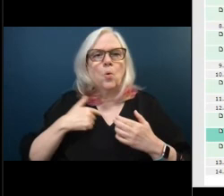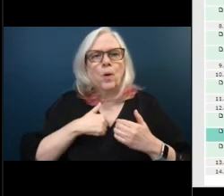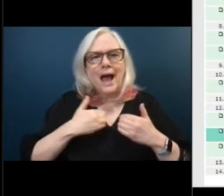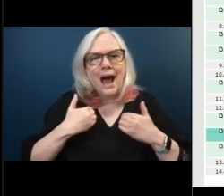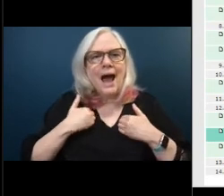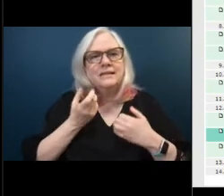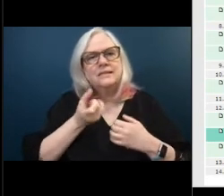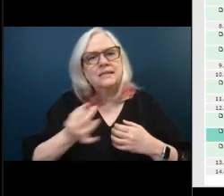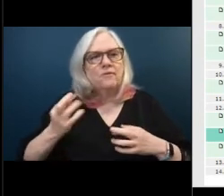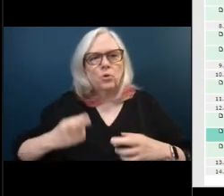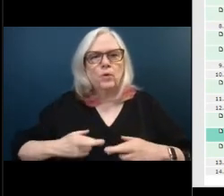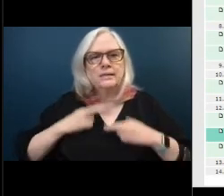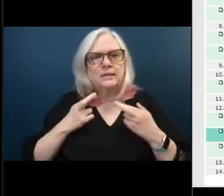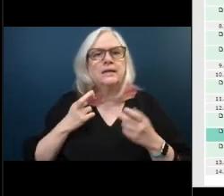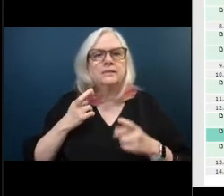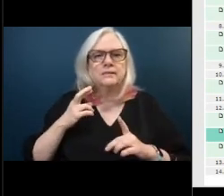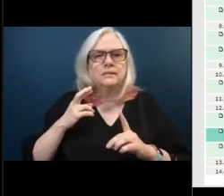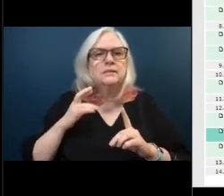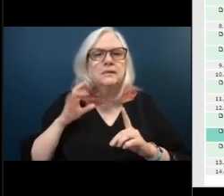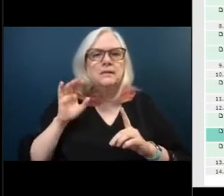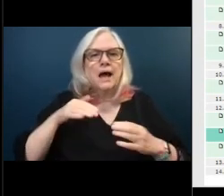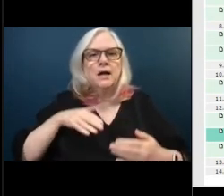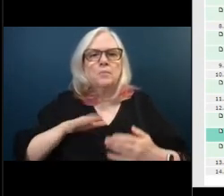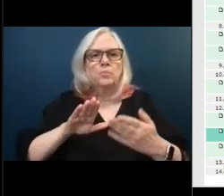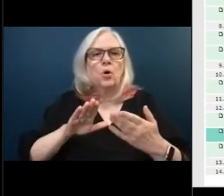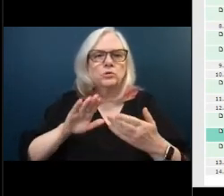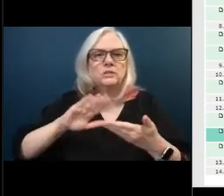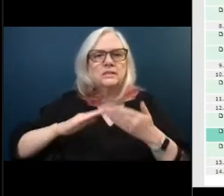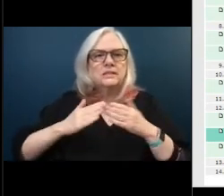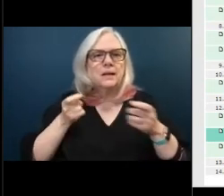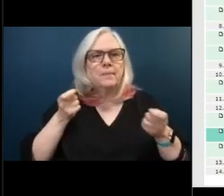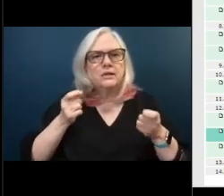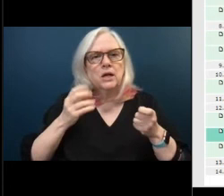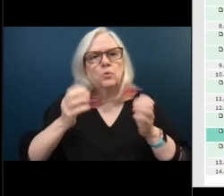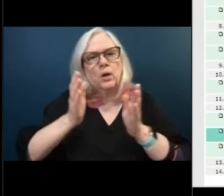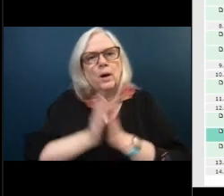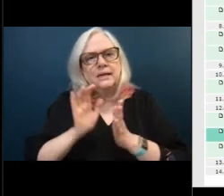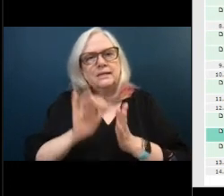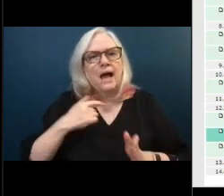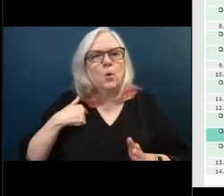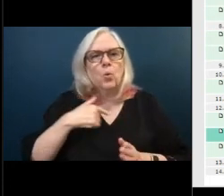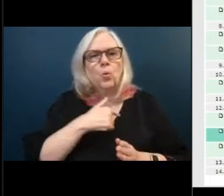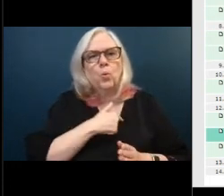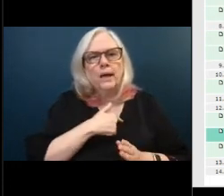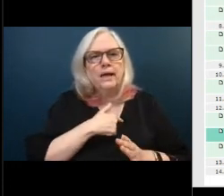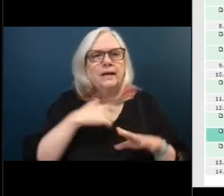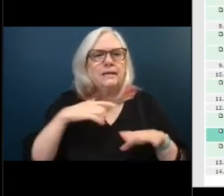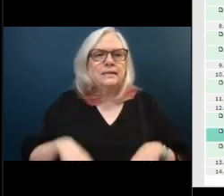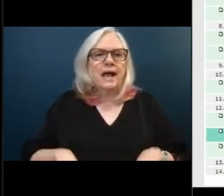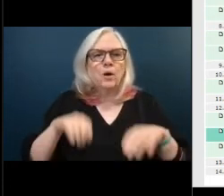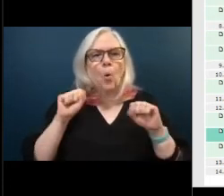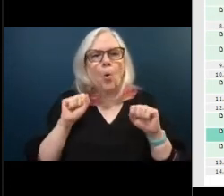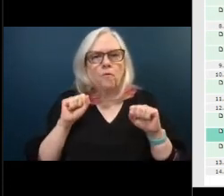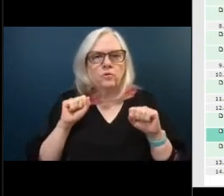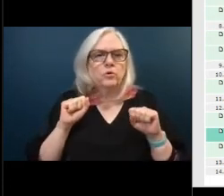and requesting that we take over that we assist and we are doing it as a part of services to the residents